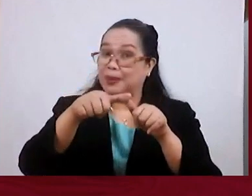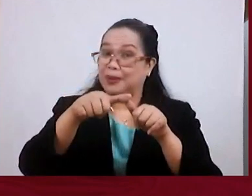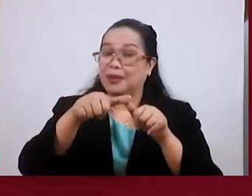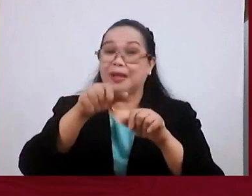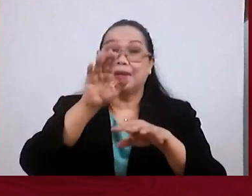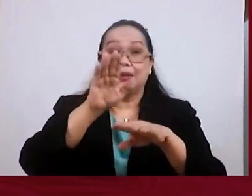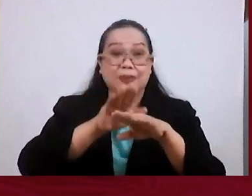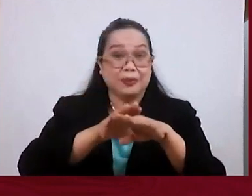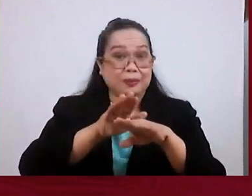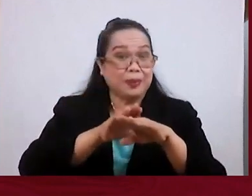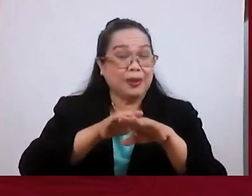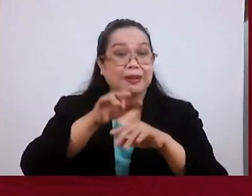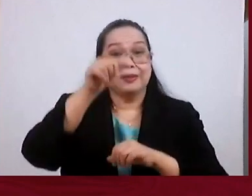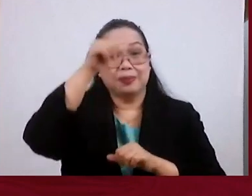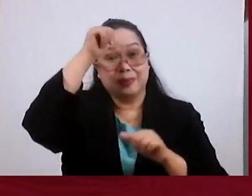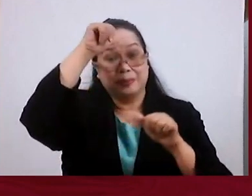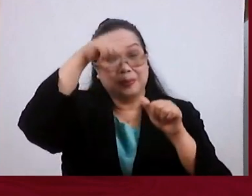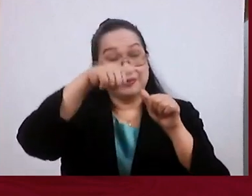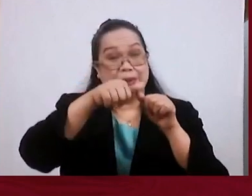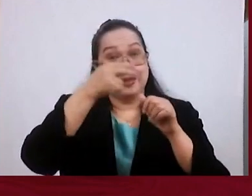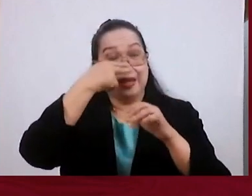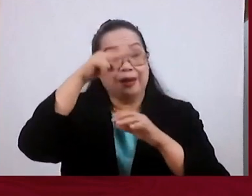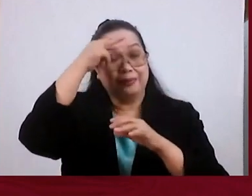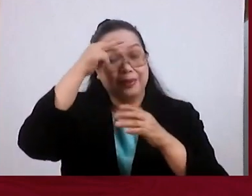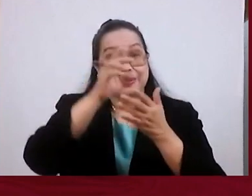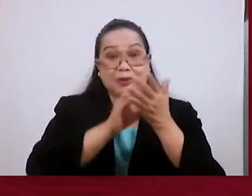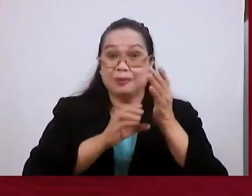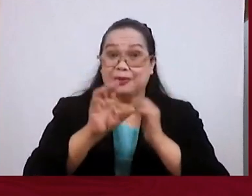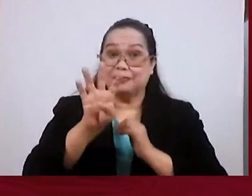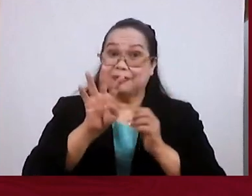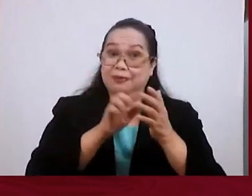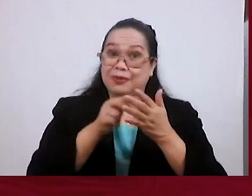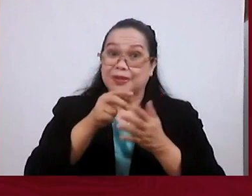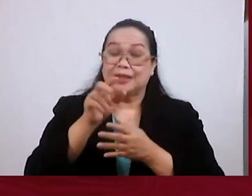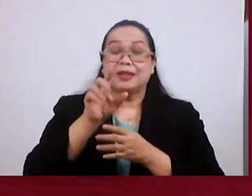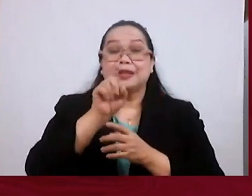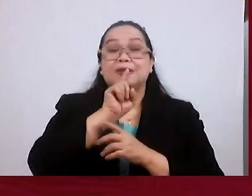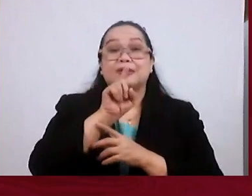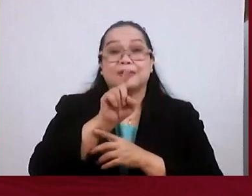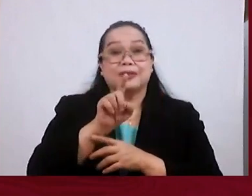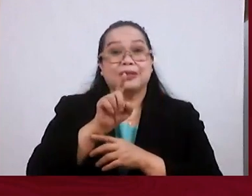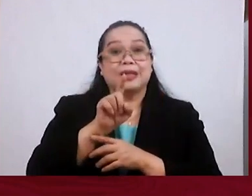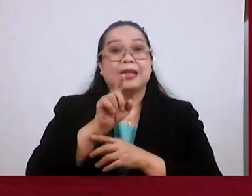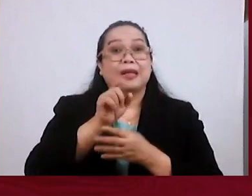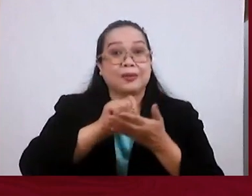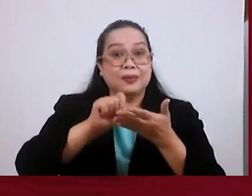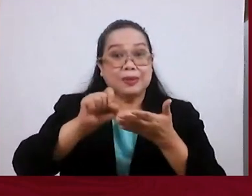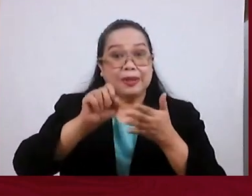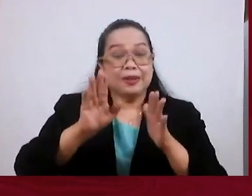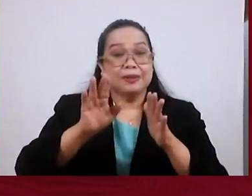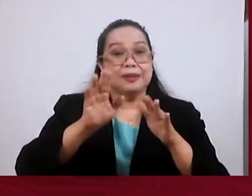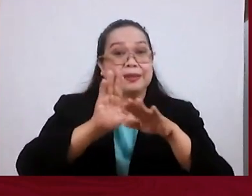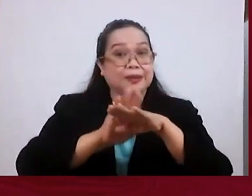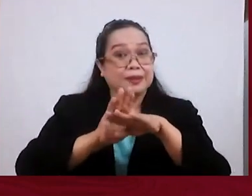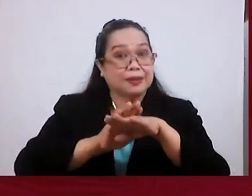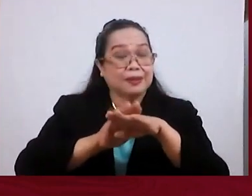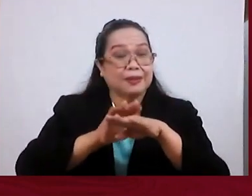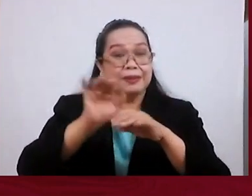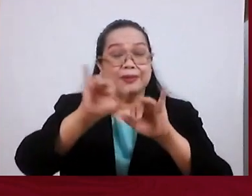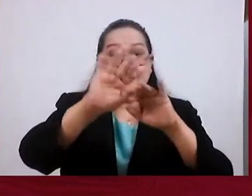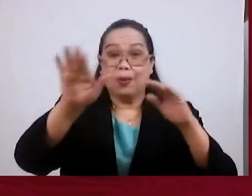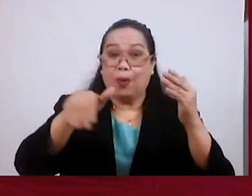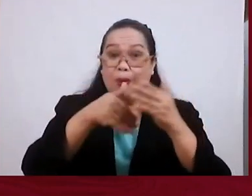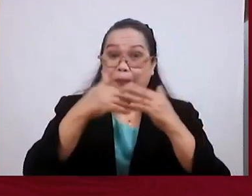words, reminding us of Hebrews chapter 6 verses 4 to 8, the writer of Hebrews is actually warning his struggling